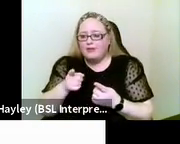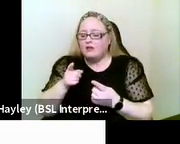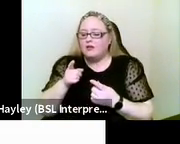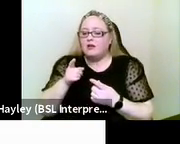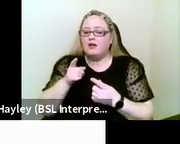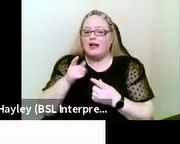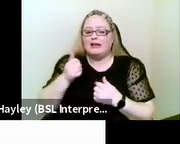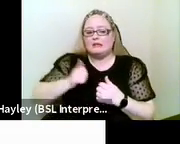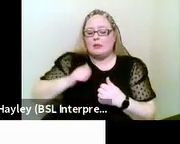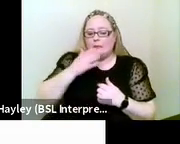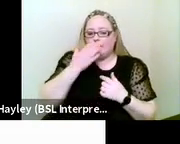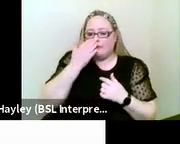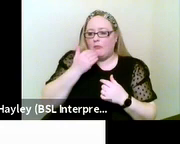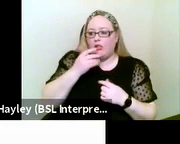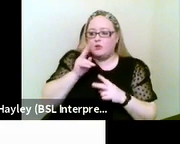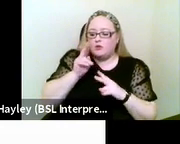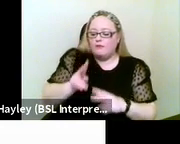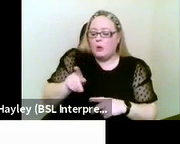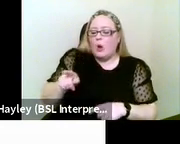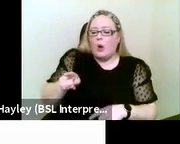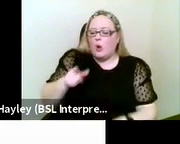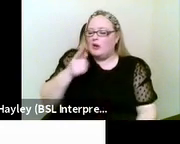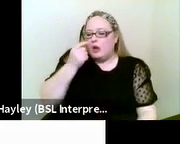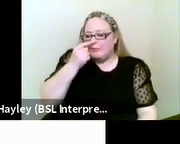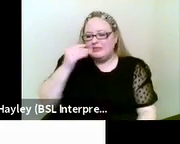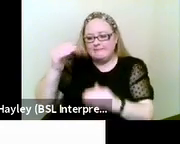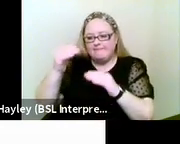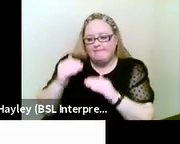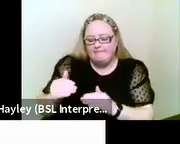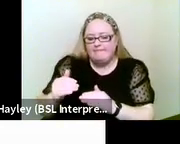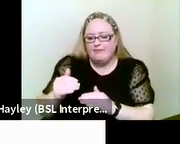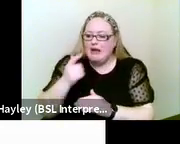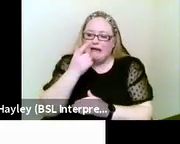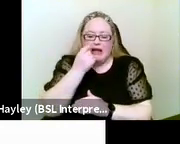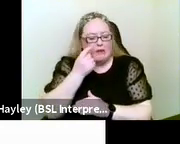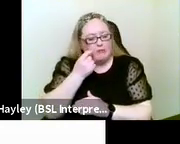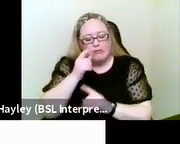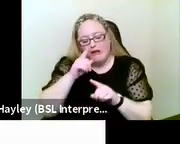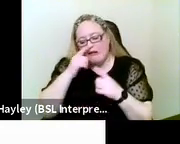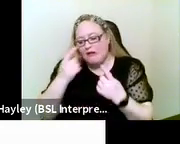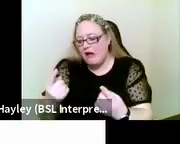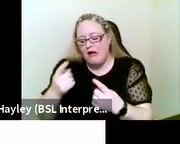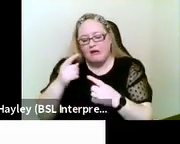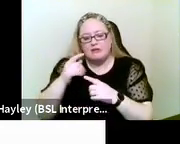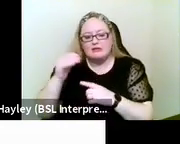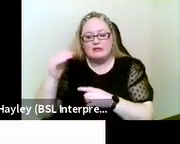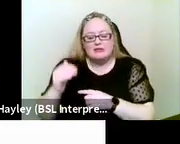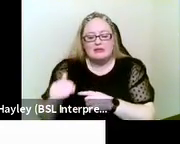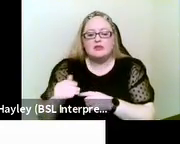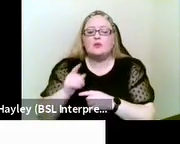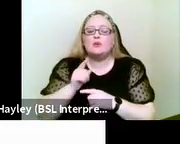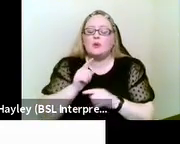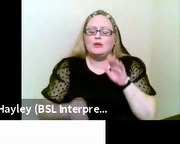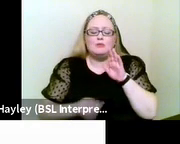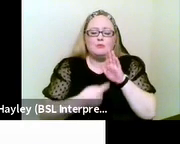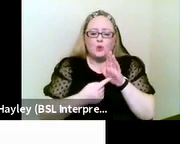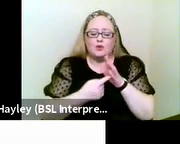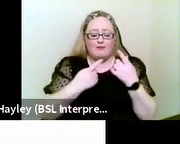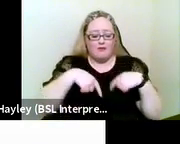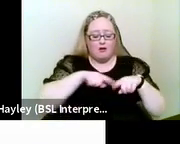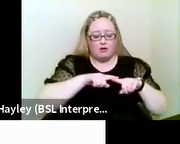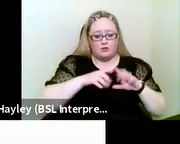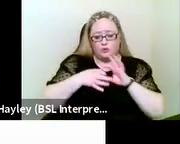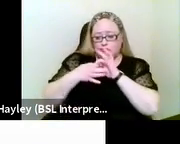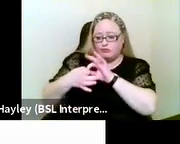they were deaf, blind. And so avoiding low expectations, I think, is very important when we're working